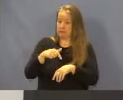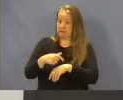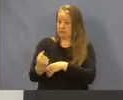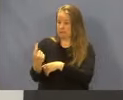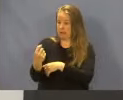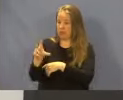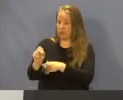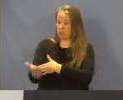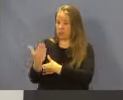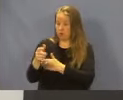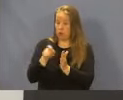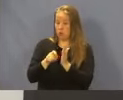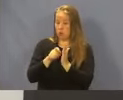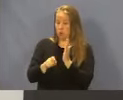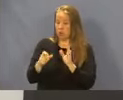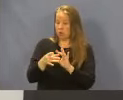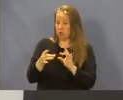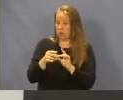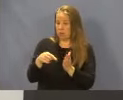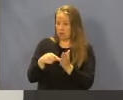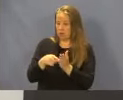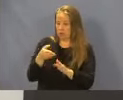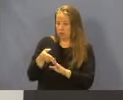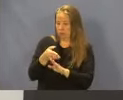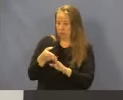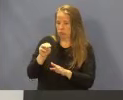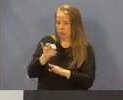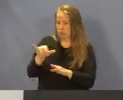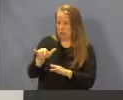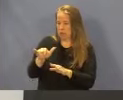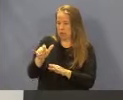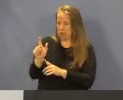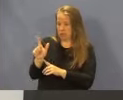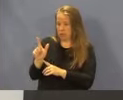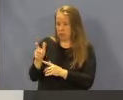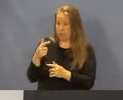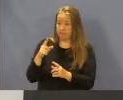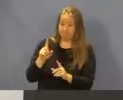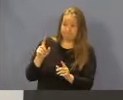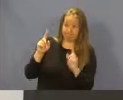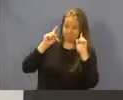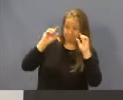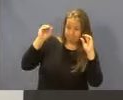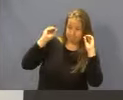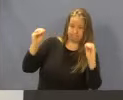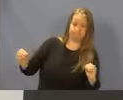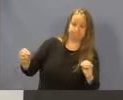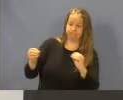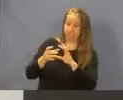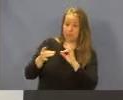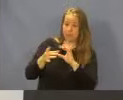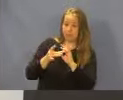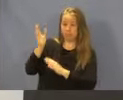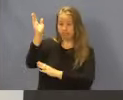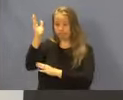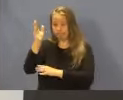a.m. Written comments were due on or before May the 21st. We did not receive any oral